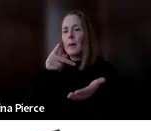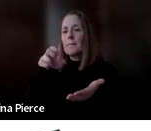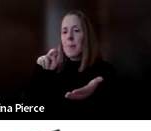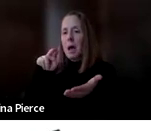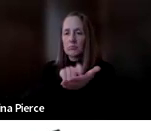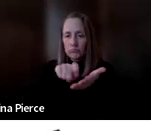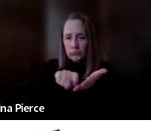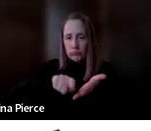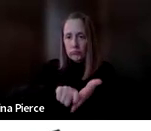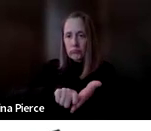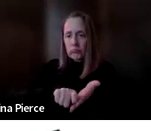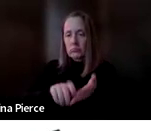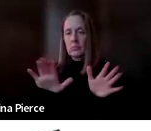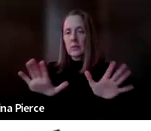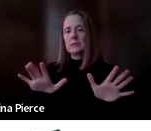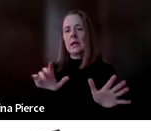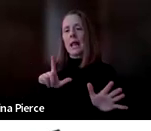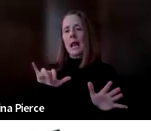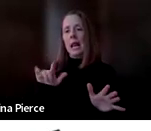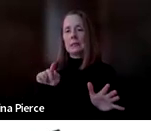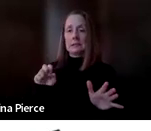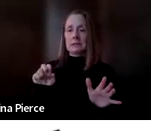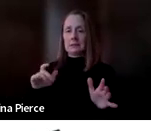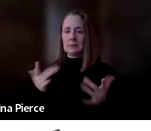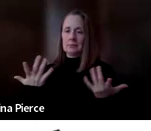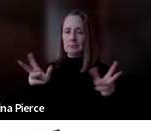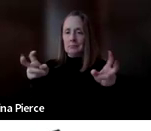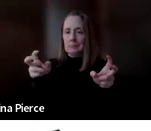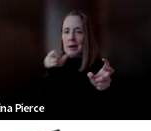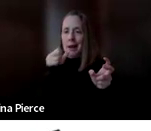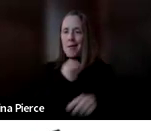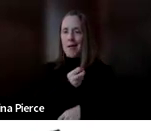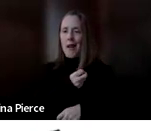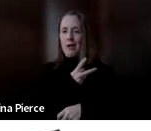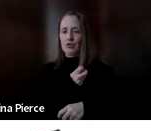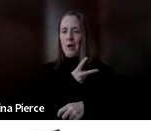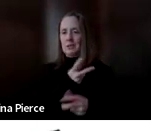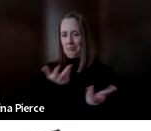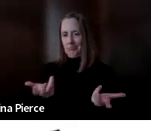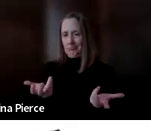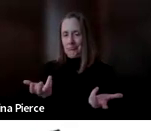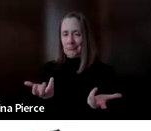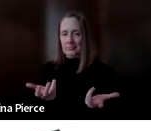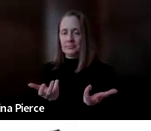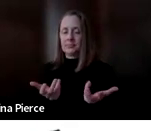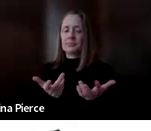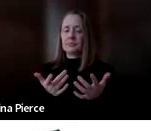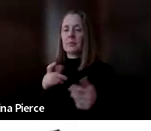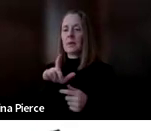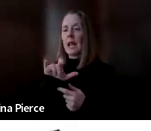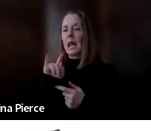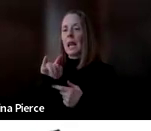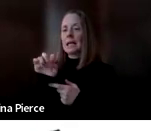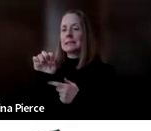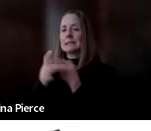a light tech or no tech or non electronic form of aided AAC. Light tech AAC